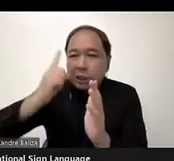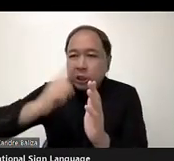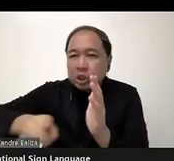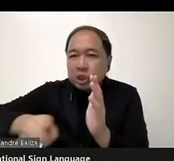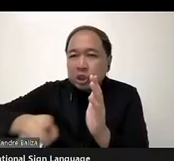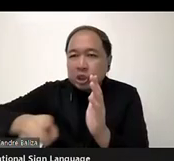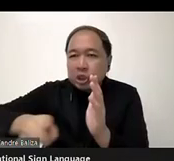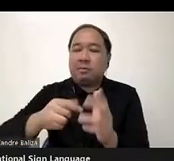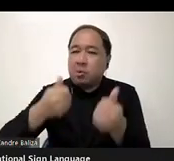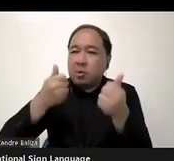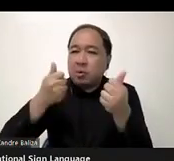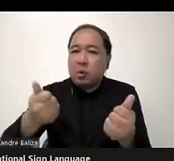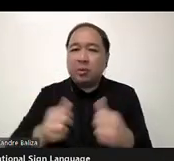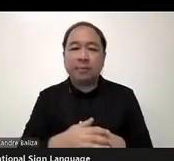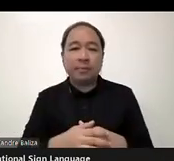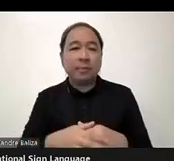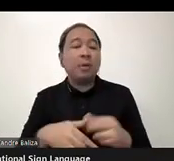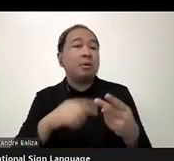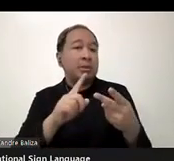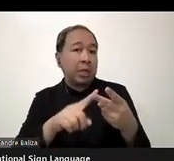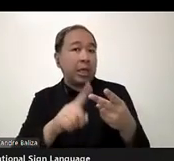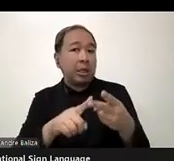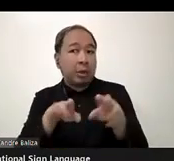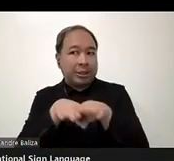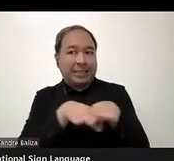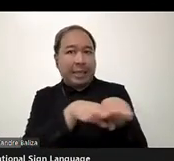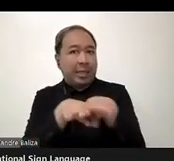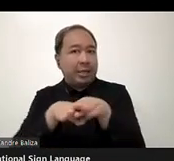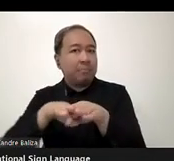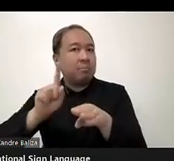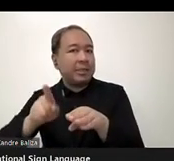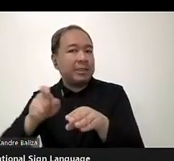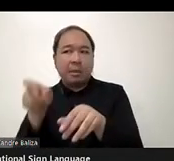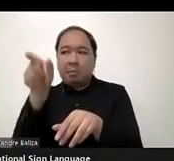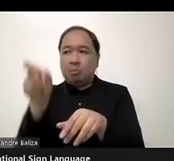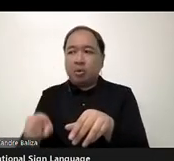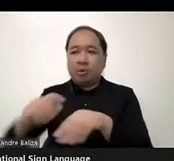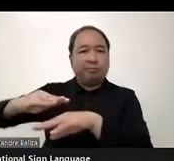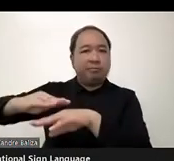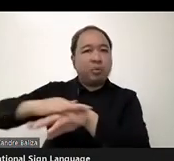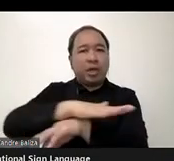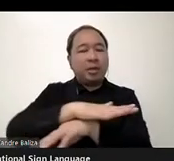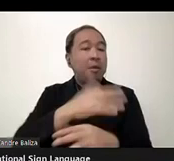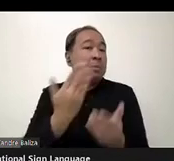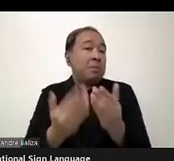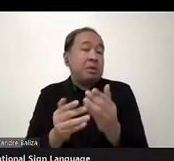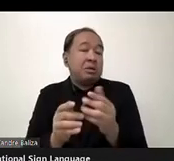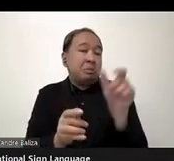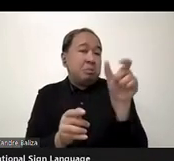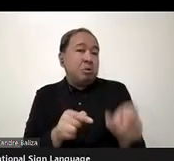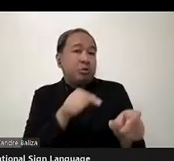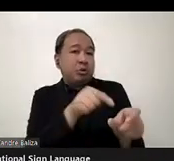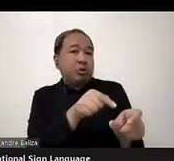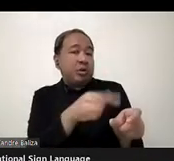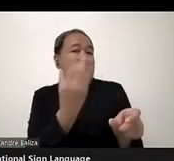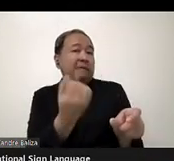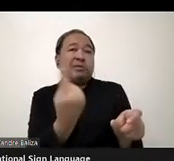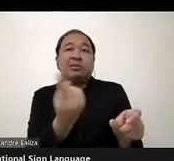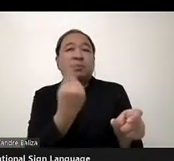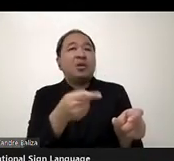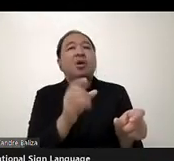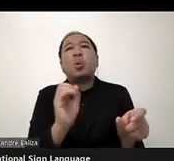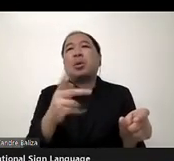human factors. Because you can have sometimes a person, you know, maybe doing something and saying, OK, I will do